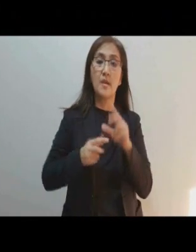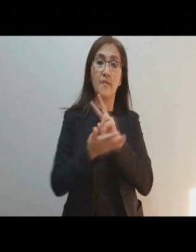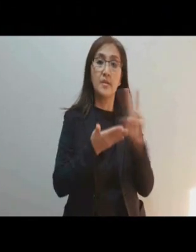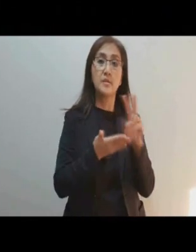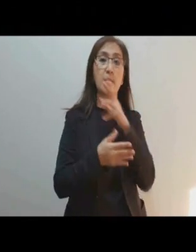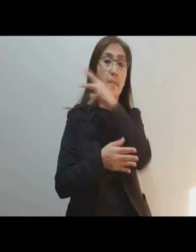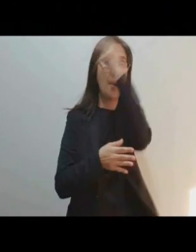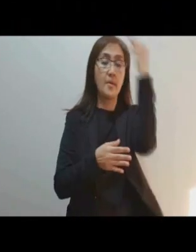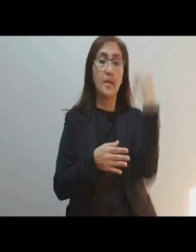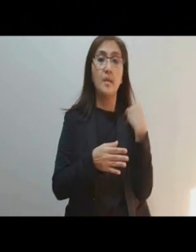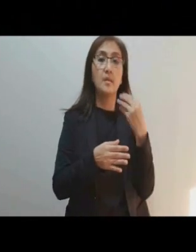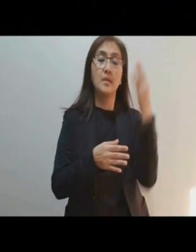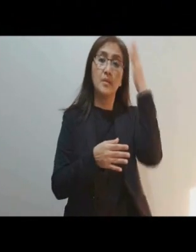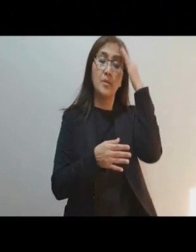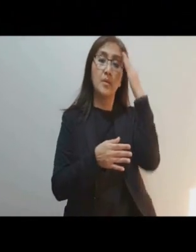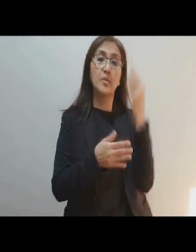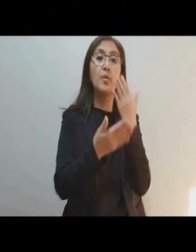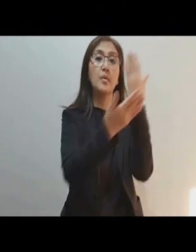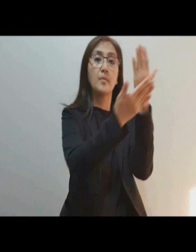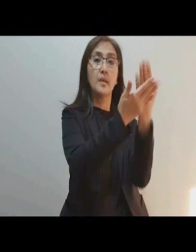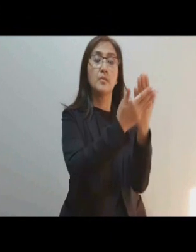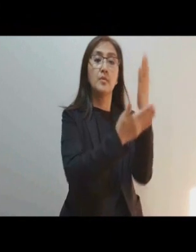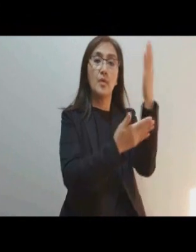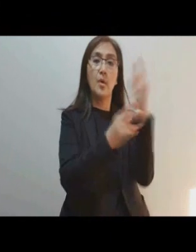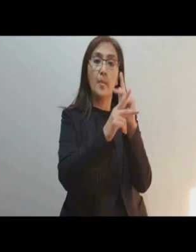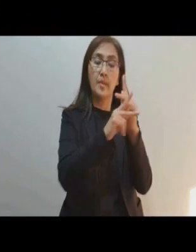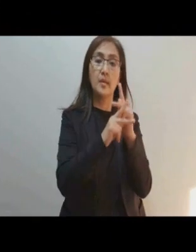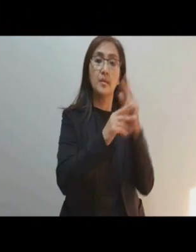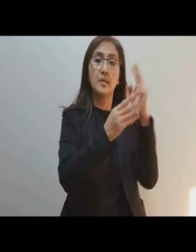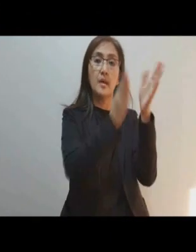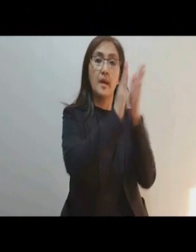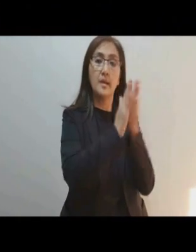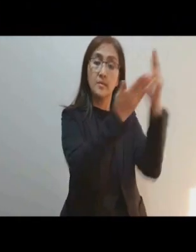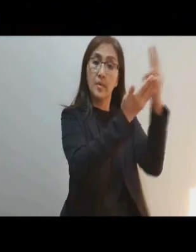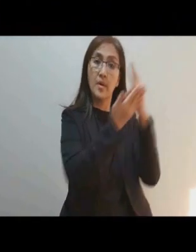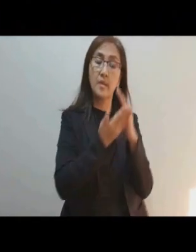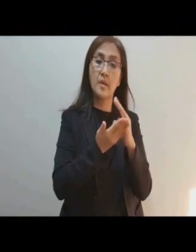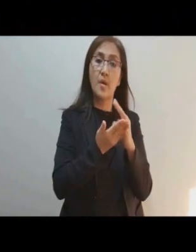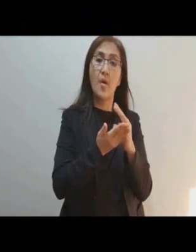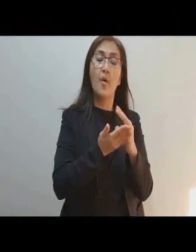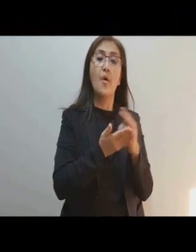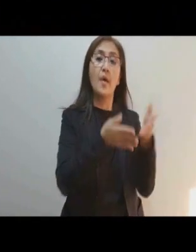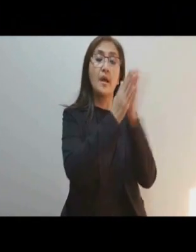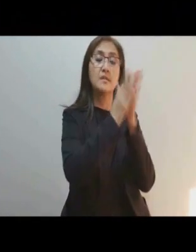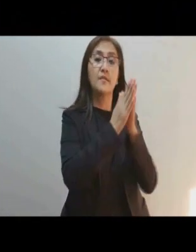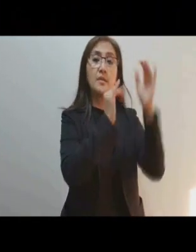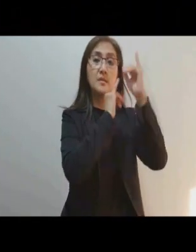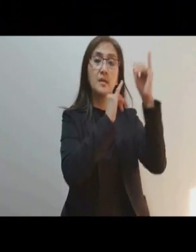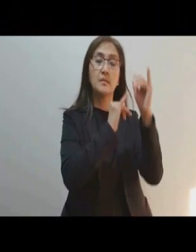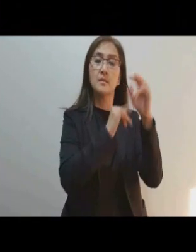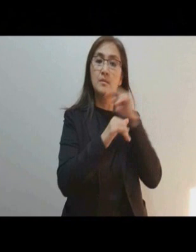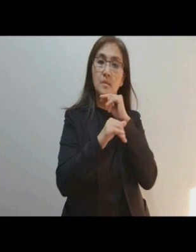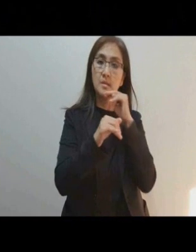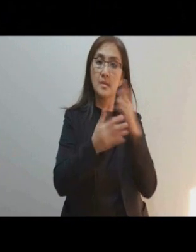never was it known that anyone who fled to your protection implored your help, implored sought your intercession was left